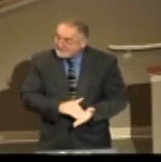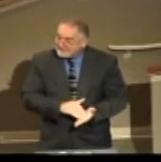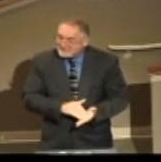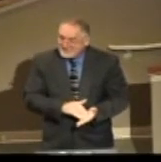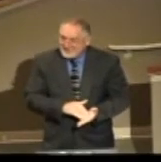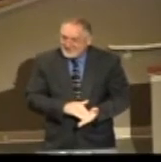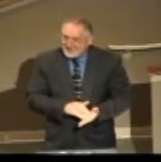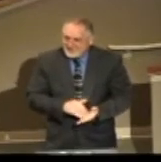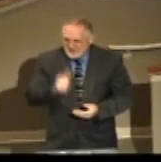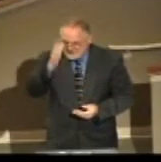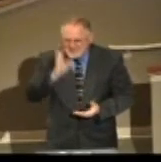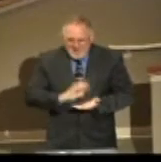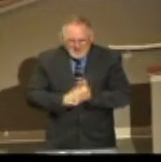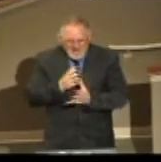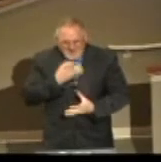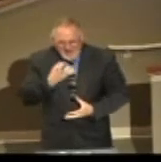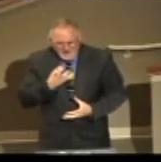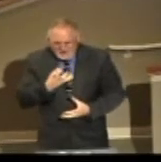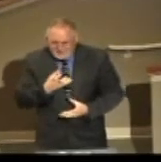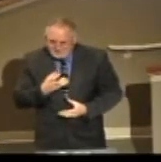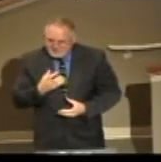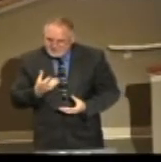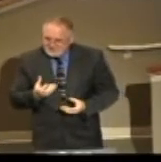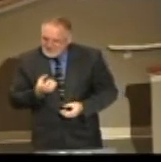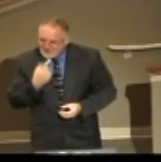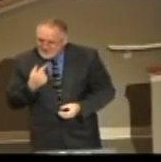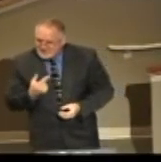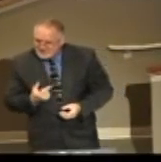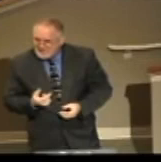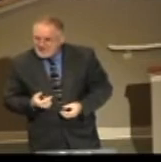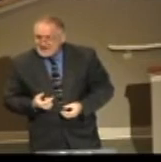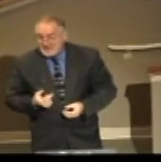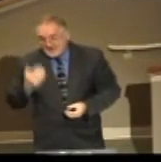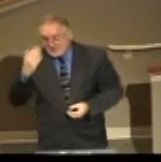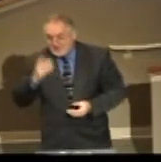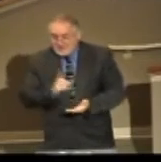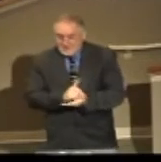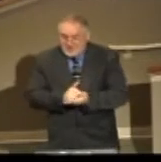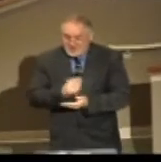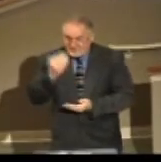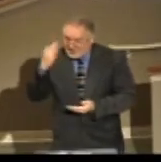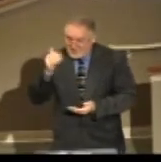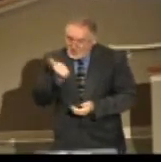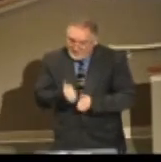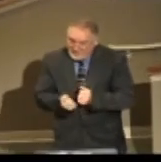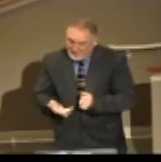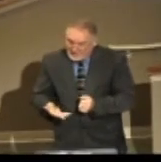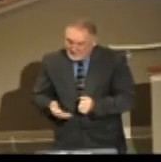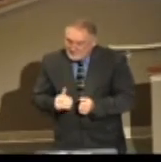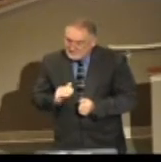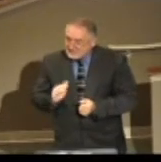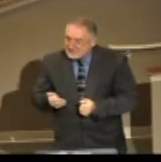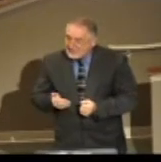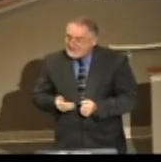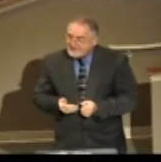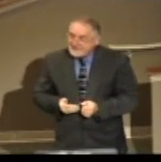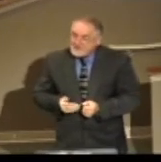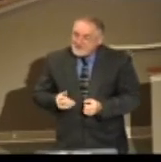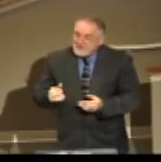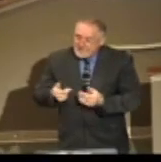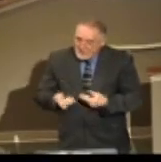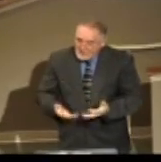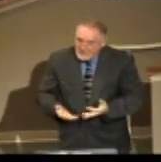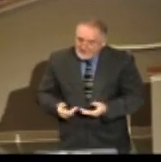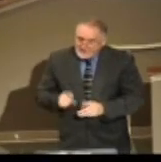Well, the man got mad and furious that no one was going to show him up. He knew this doctor wasn't everything he planned to be. So the man laid off for about a month,